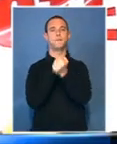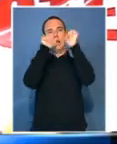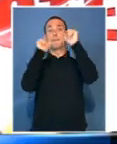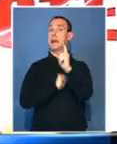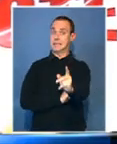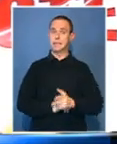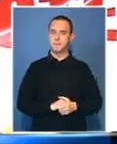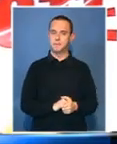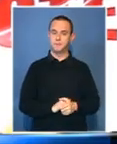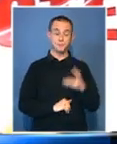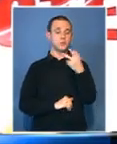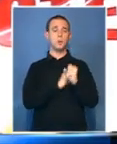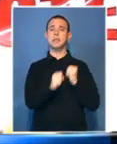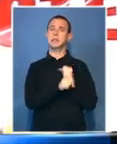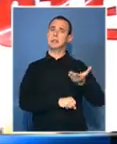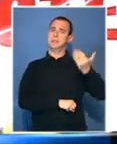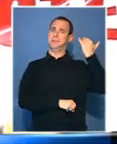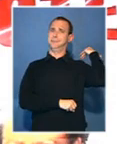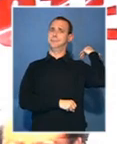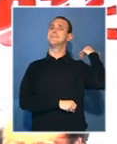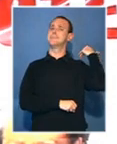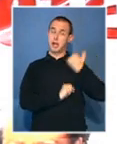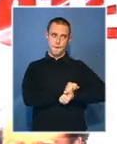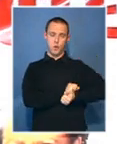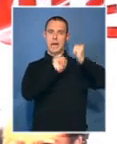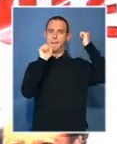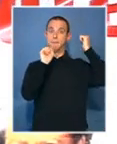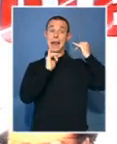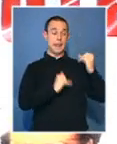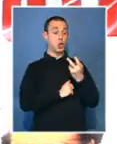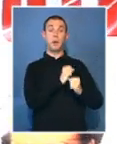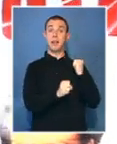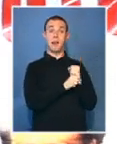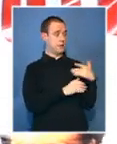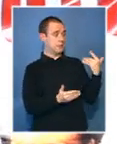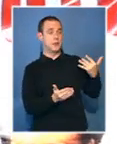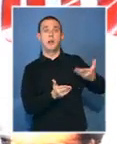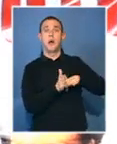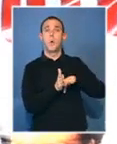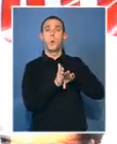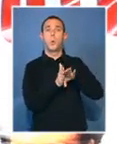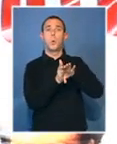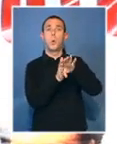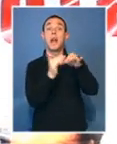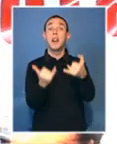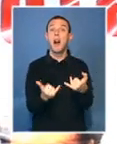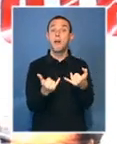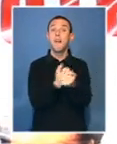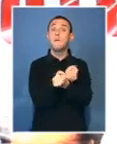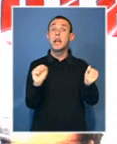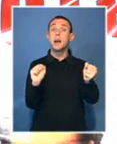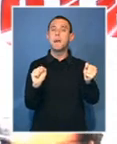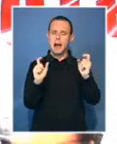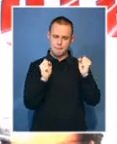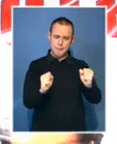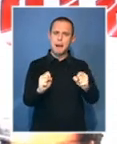20 years ago. Freedom was built by citizens over the 20 years. Freedom now must